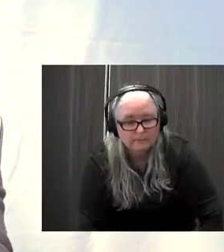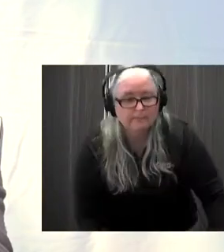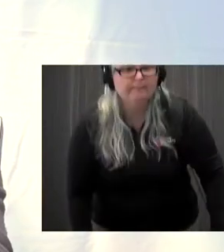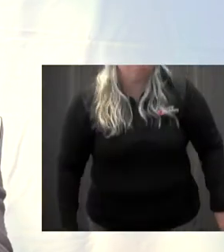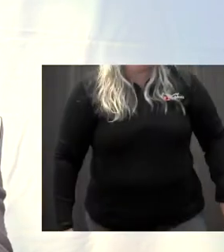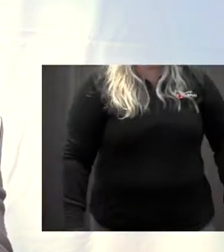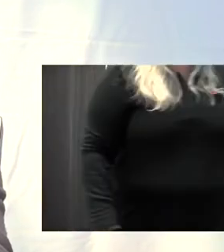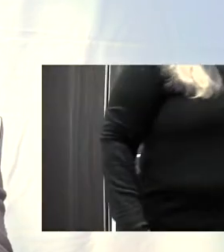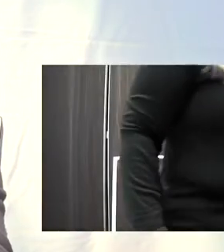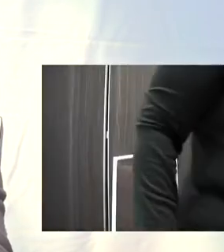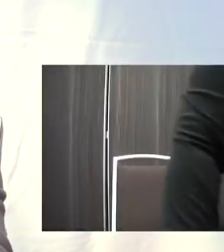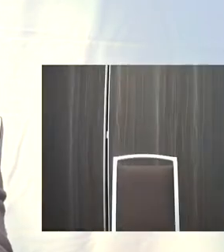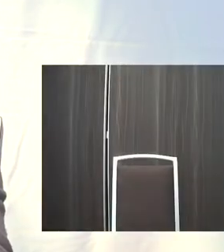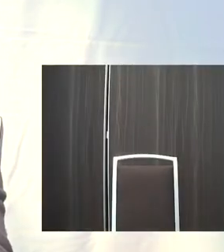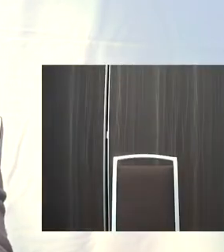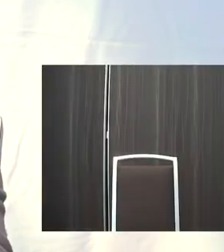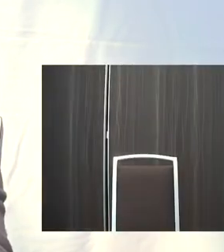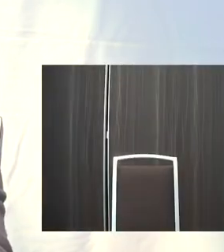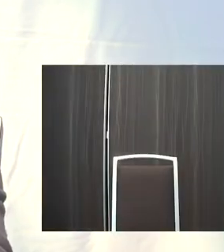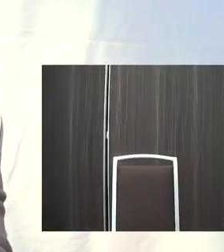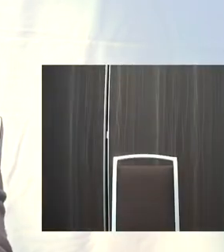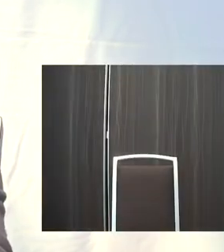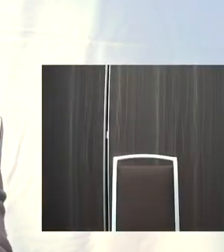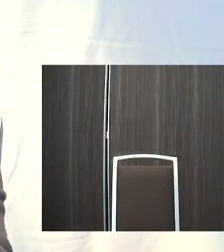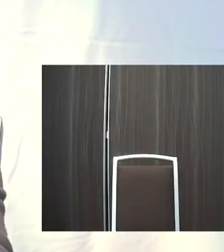And if you've closed your eyes, coming back in.